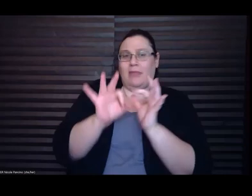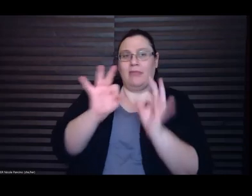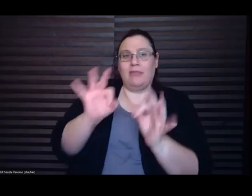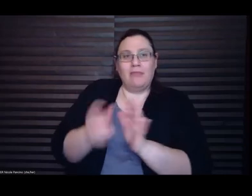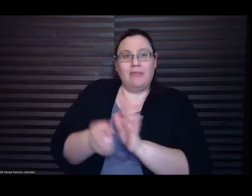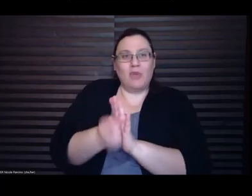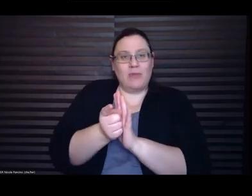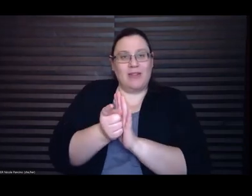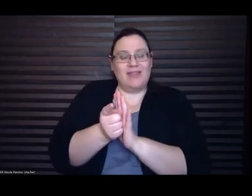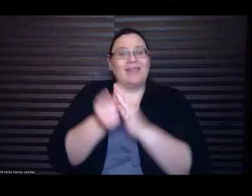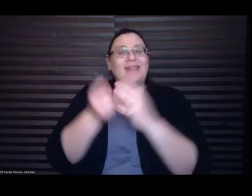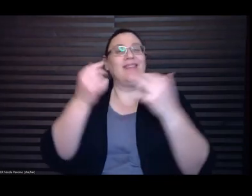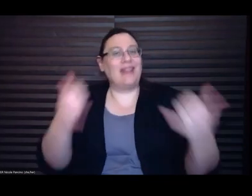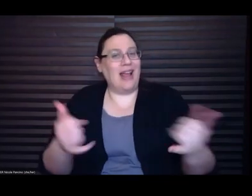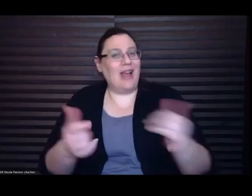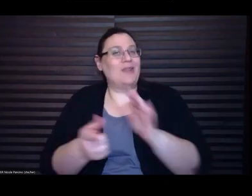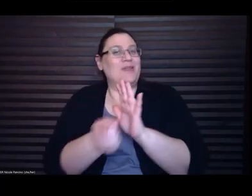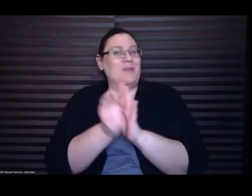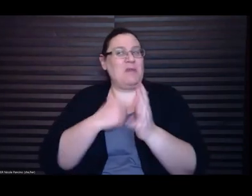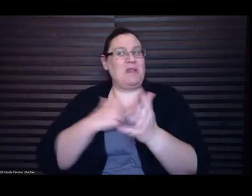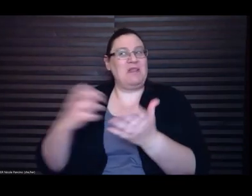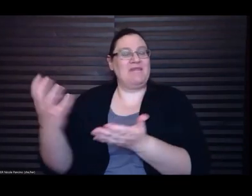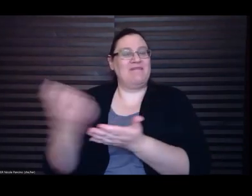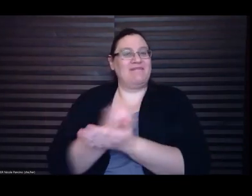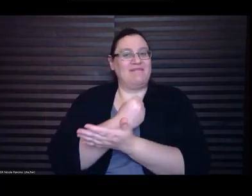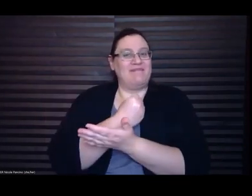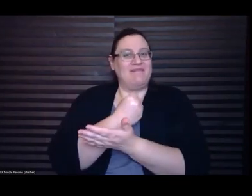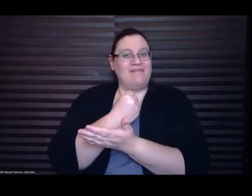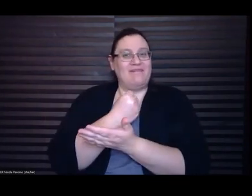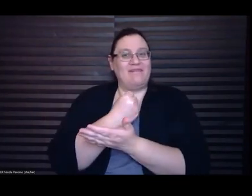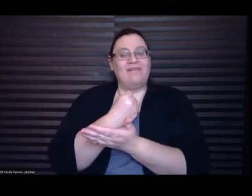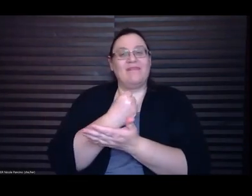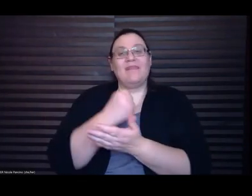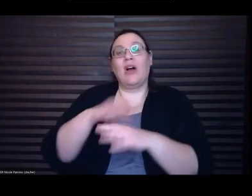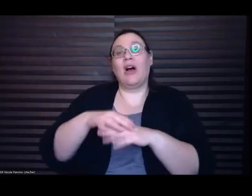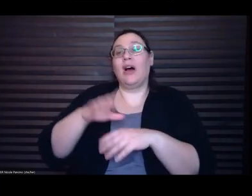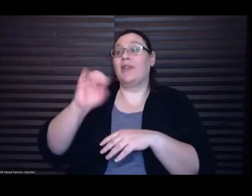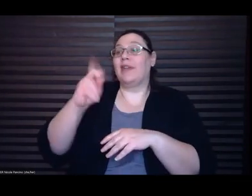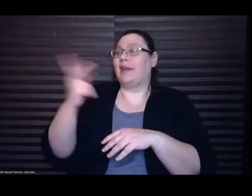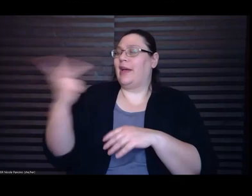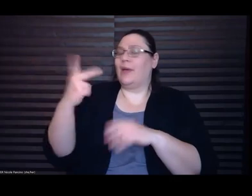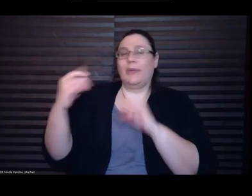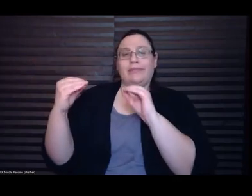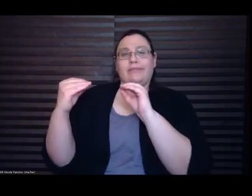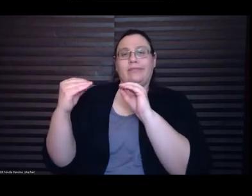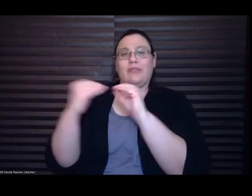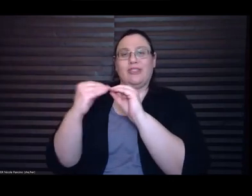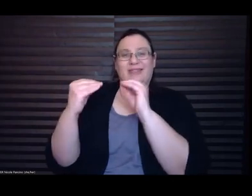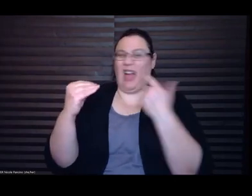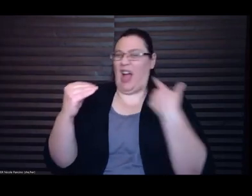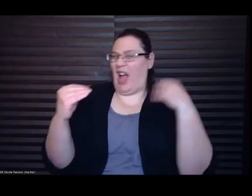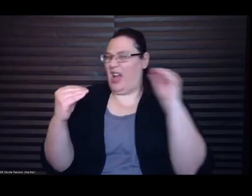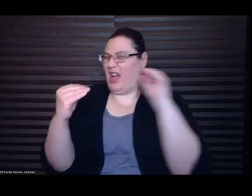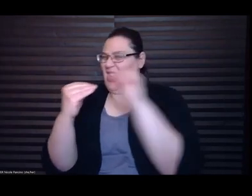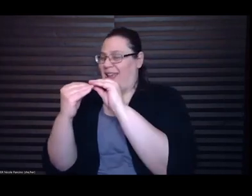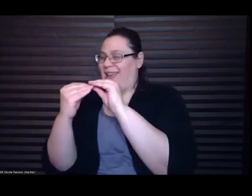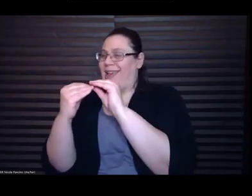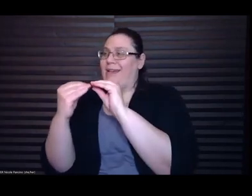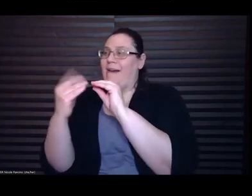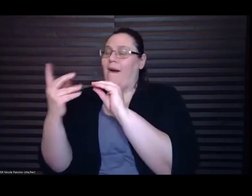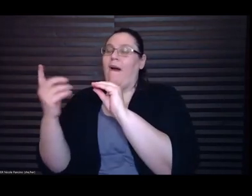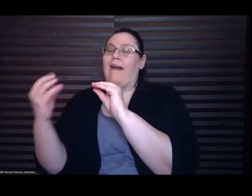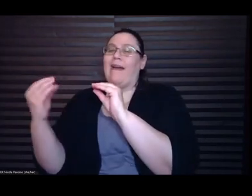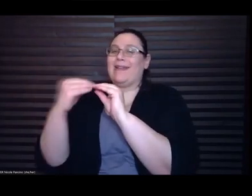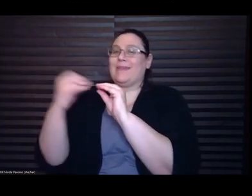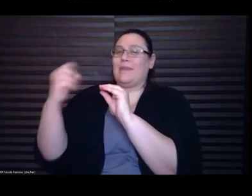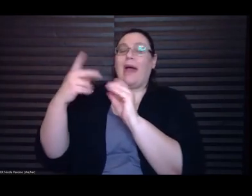the deck, I kiss him. He kisses me back, gently at first, but then harder, and he pushes open my mouth a